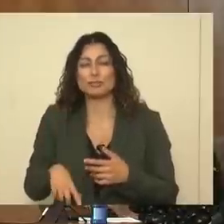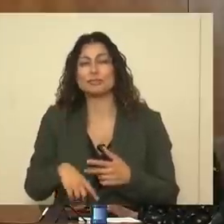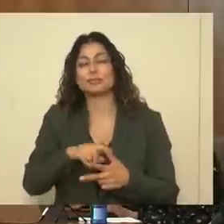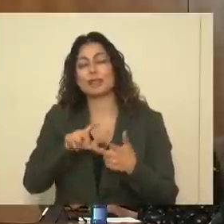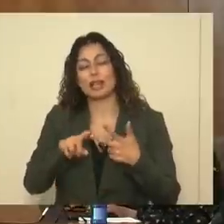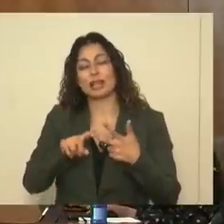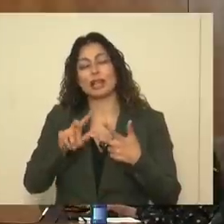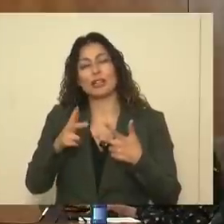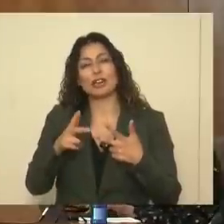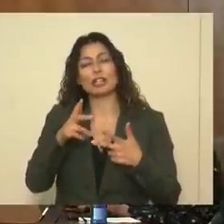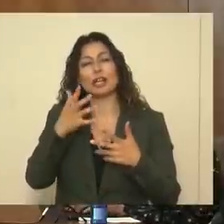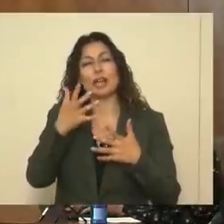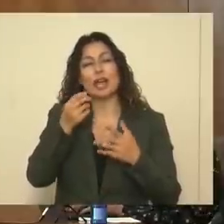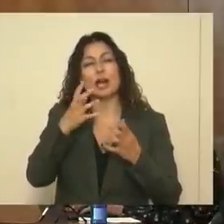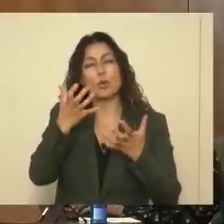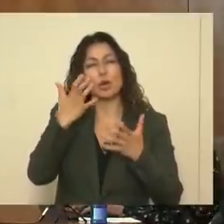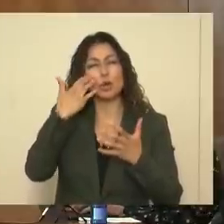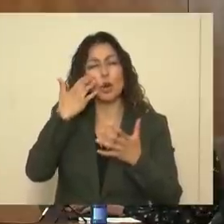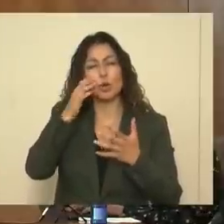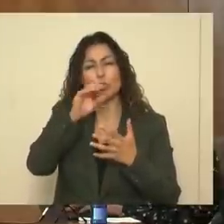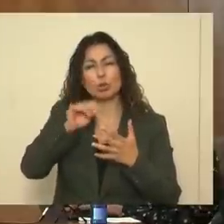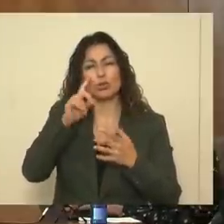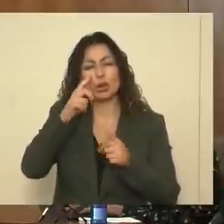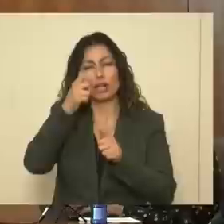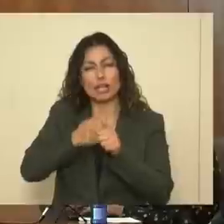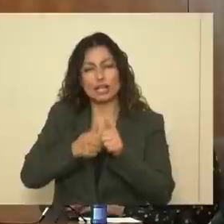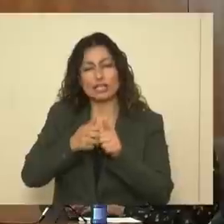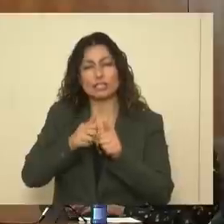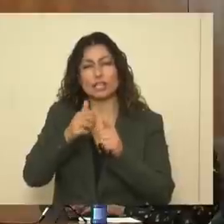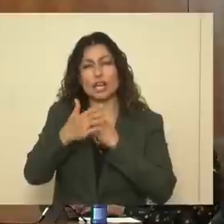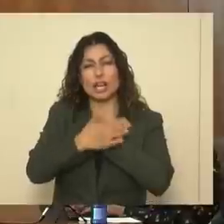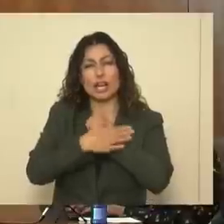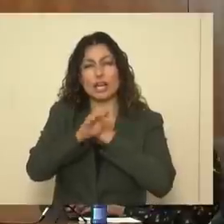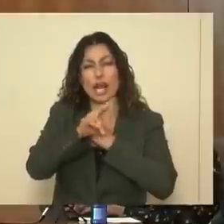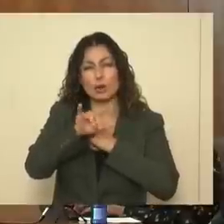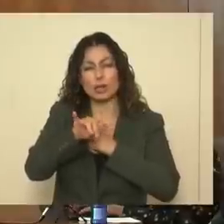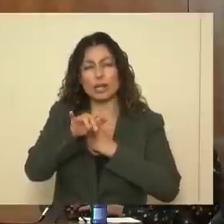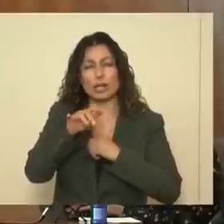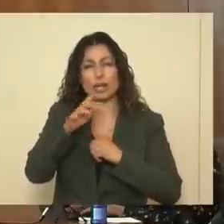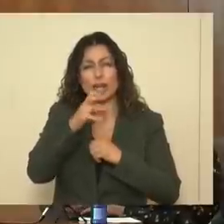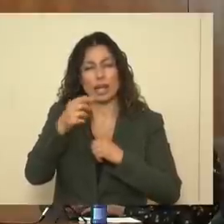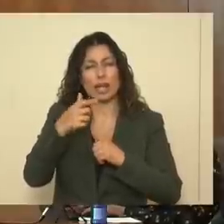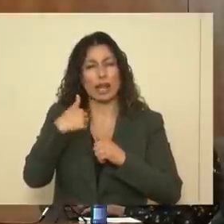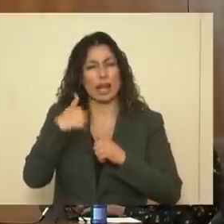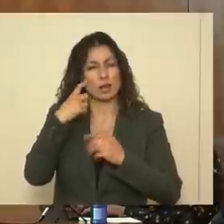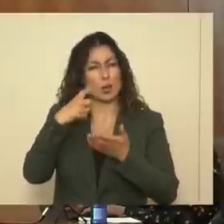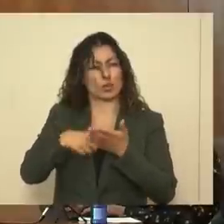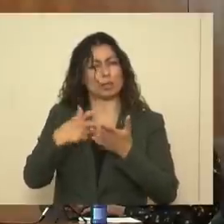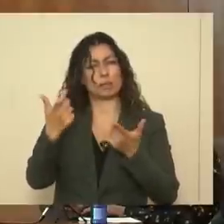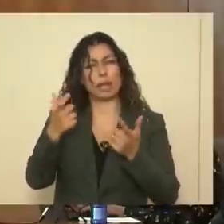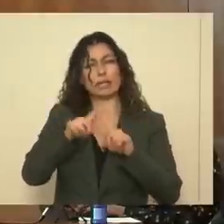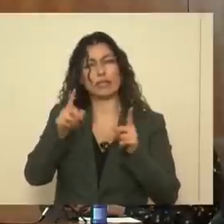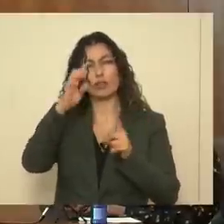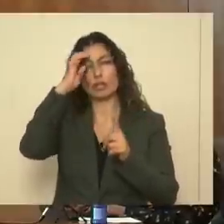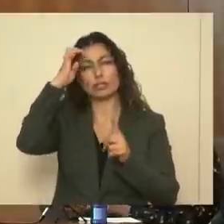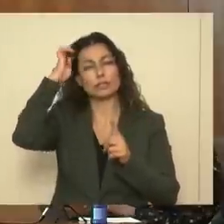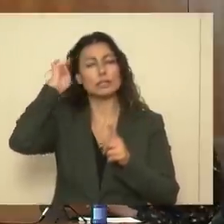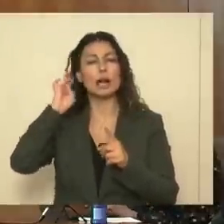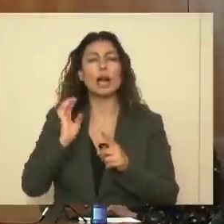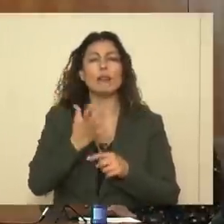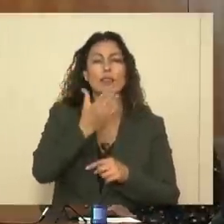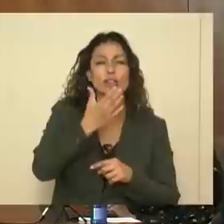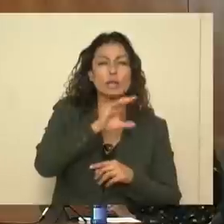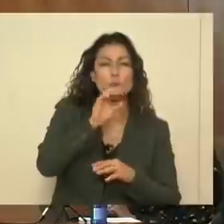calculated the recovery percentages for each county at a specific point in time. And there's a pretty big spread from 15%